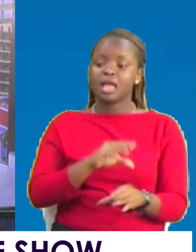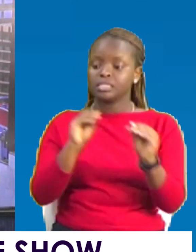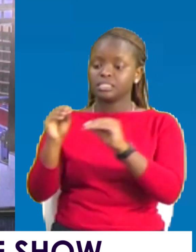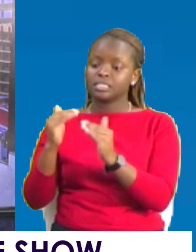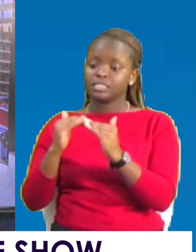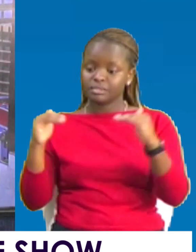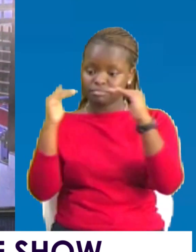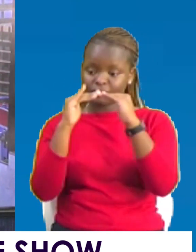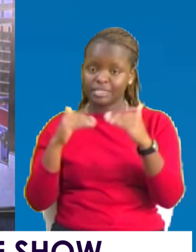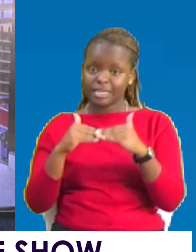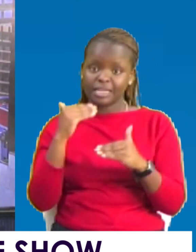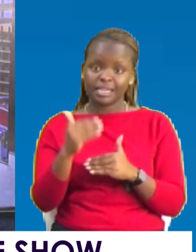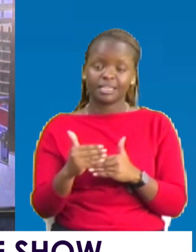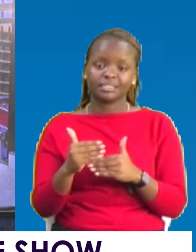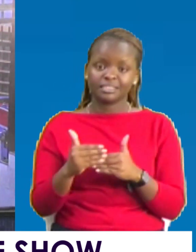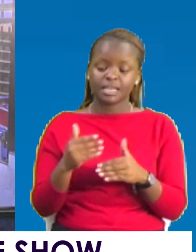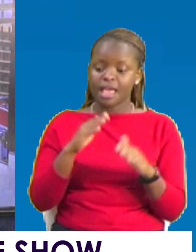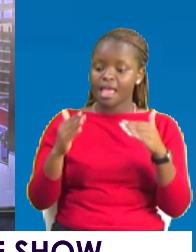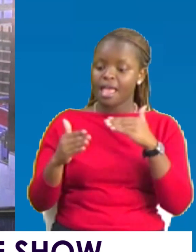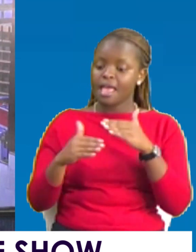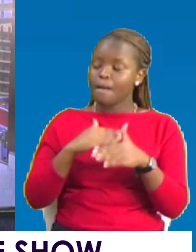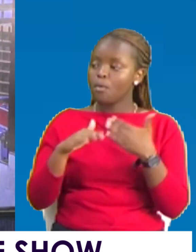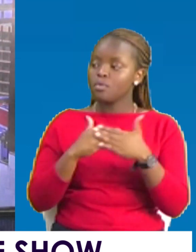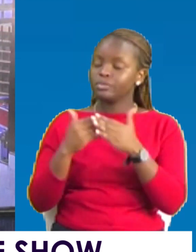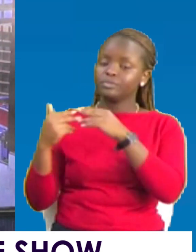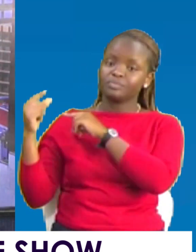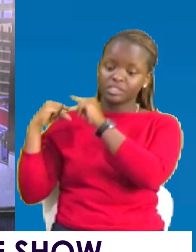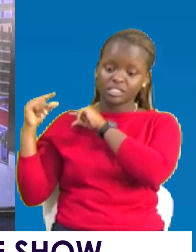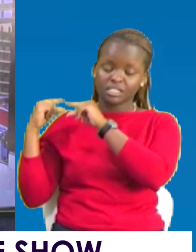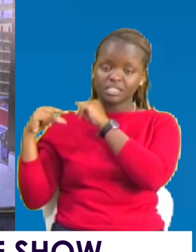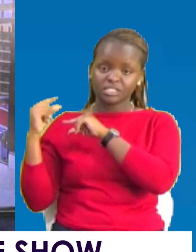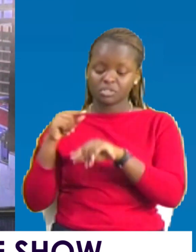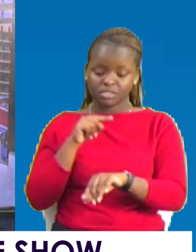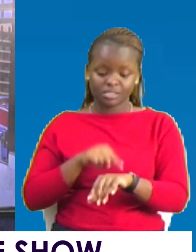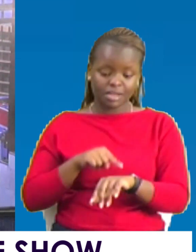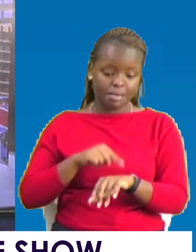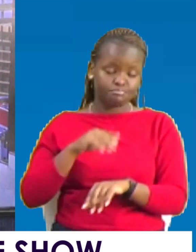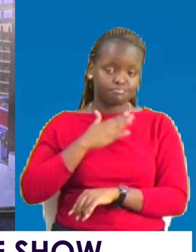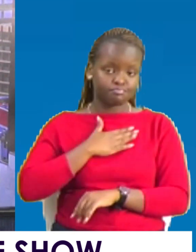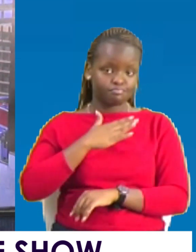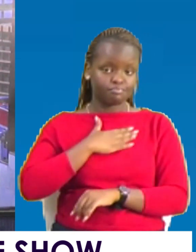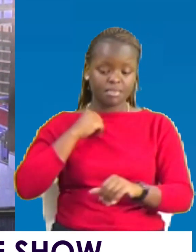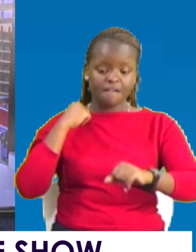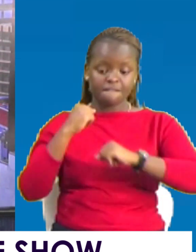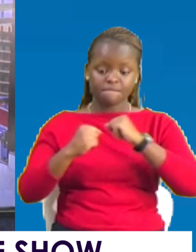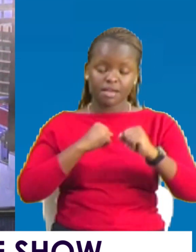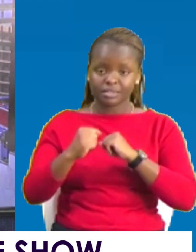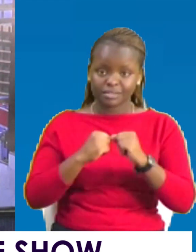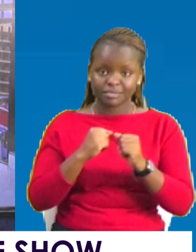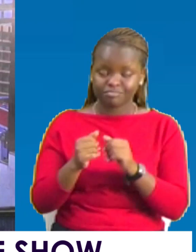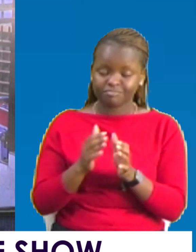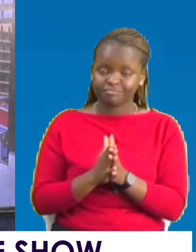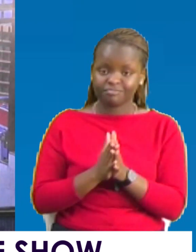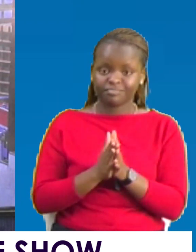the next level. Every generation has its war. It is our time now to fight the war of our time.